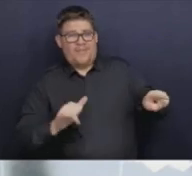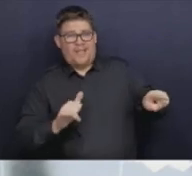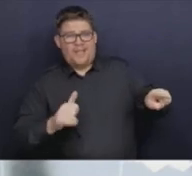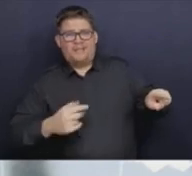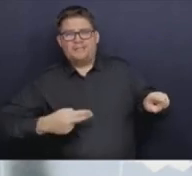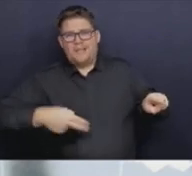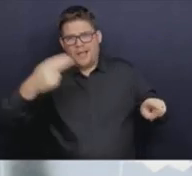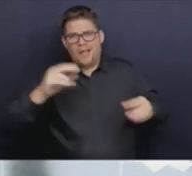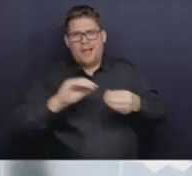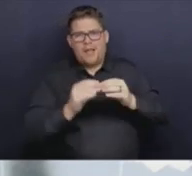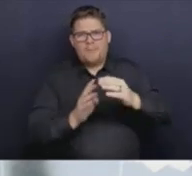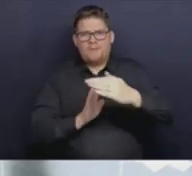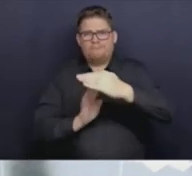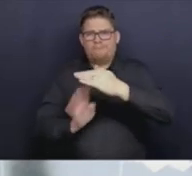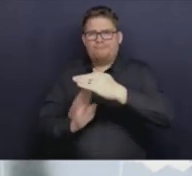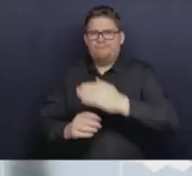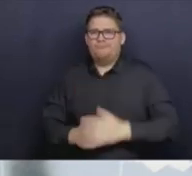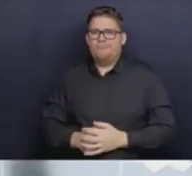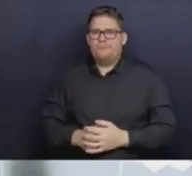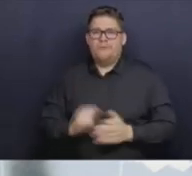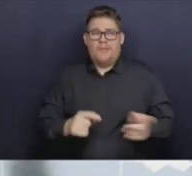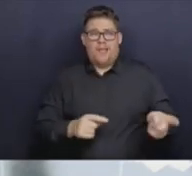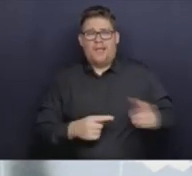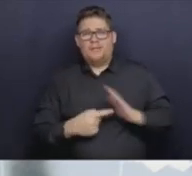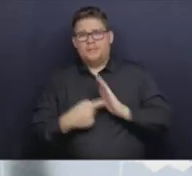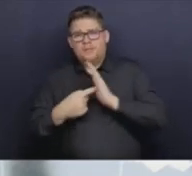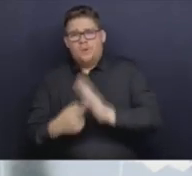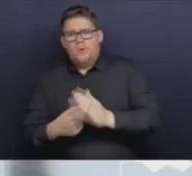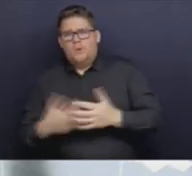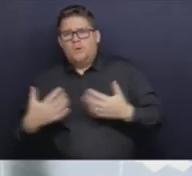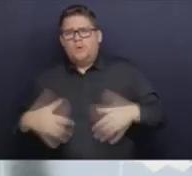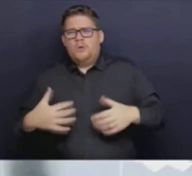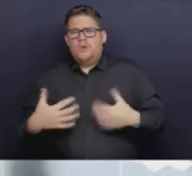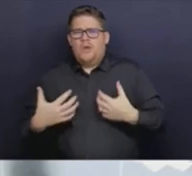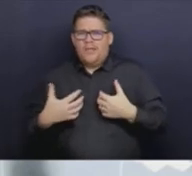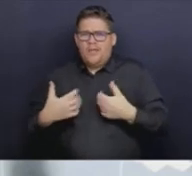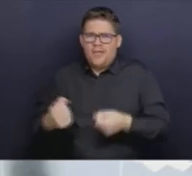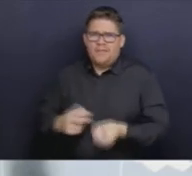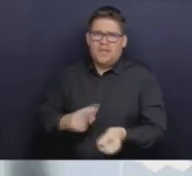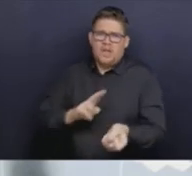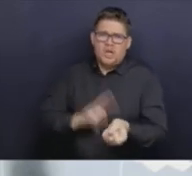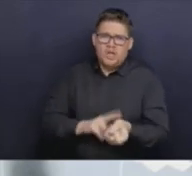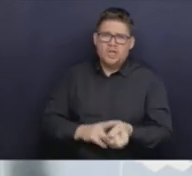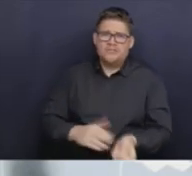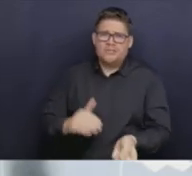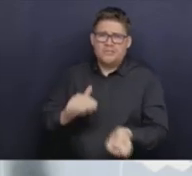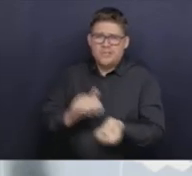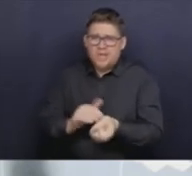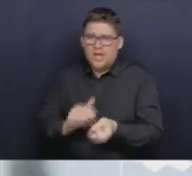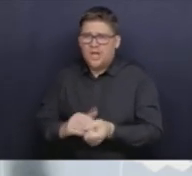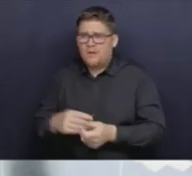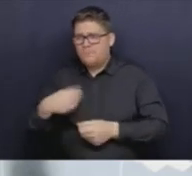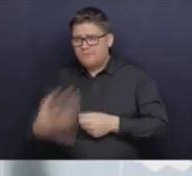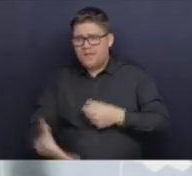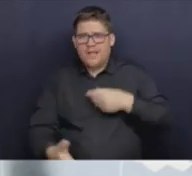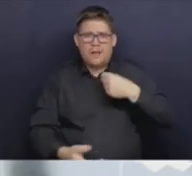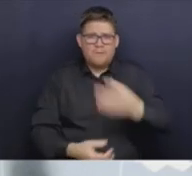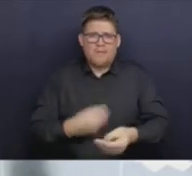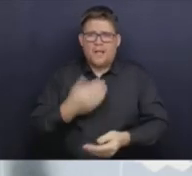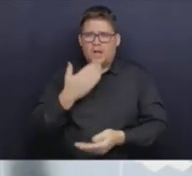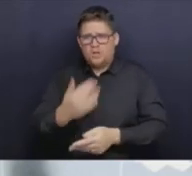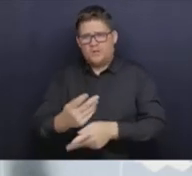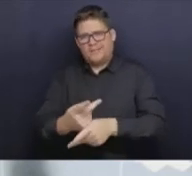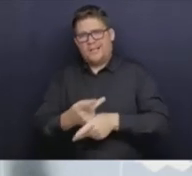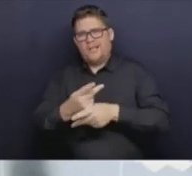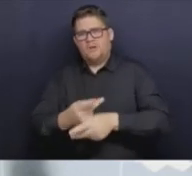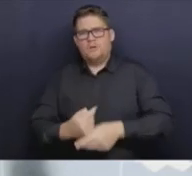extraordinary work of healthcare workers and healthcare professionals in providing unprecedented amount of care. We're doing vastly